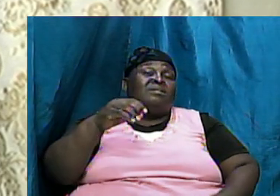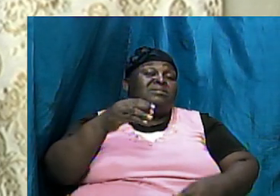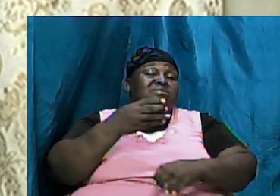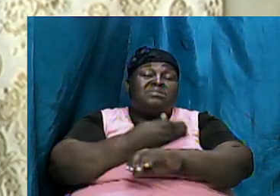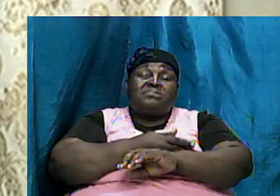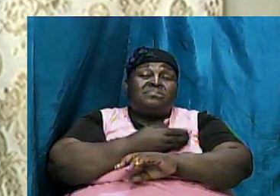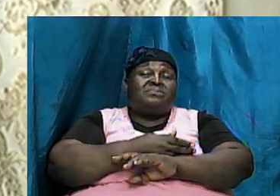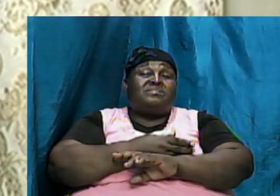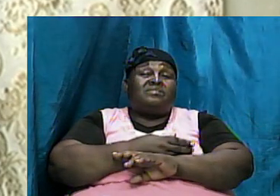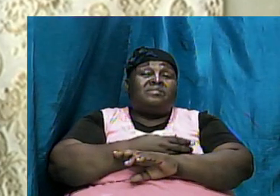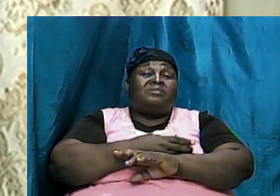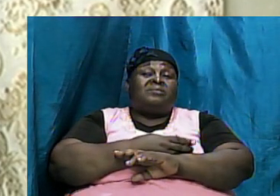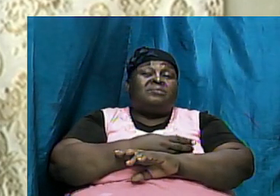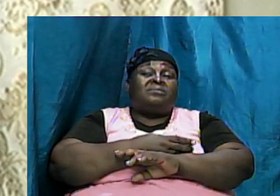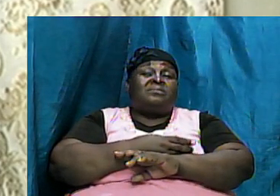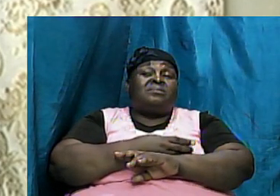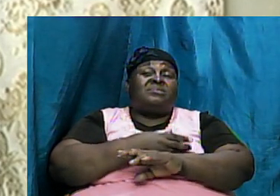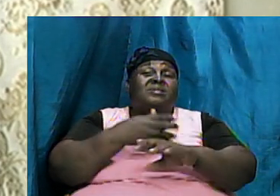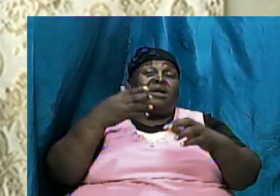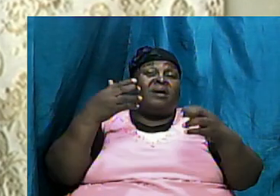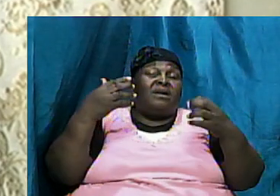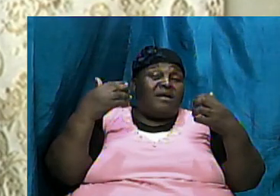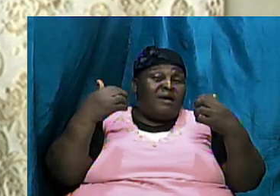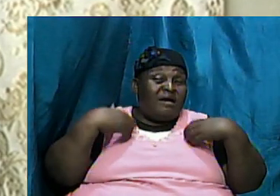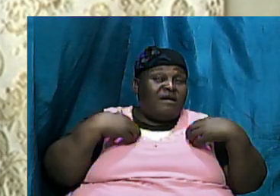went in